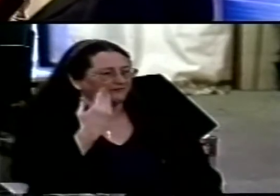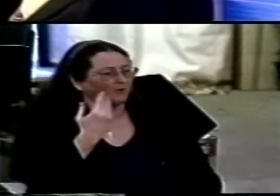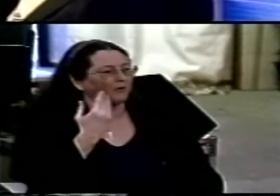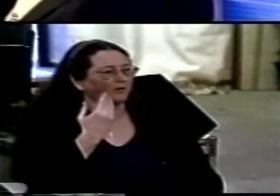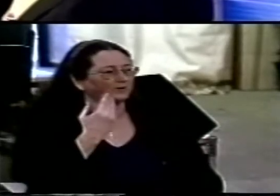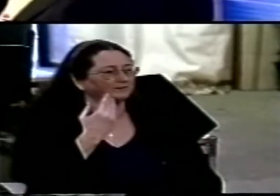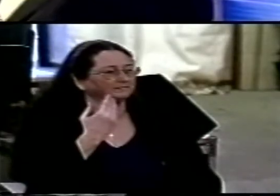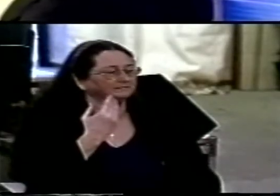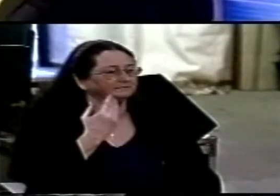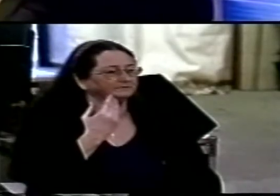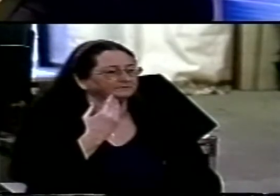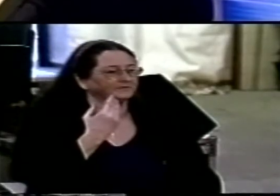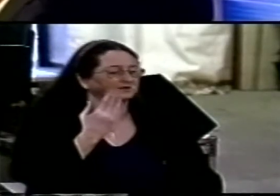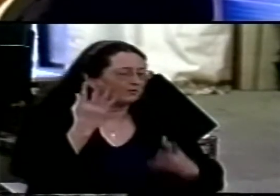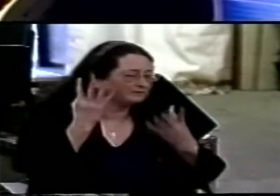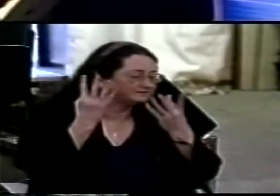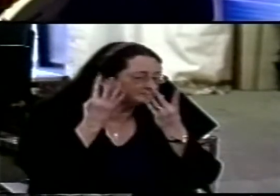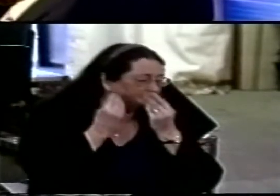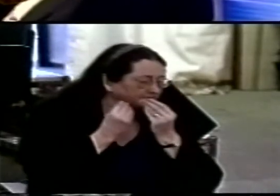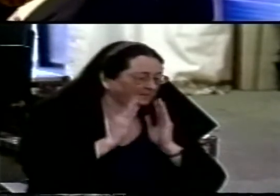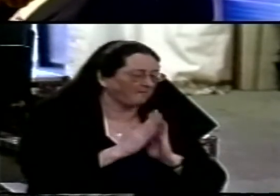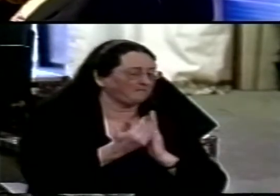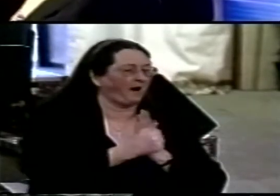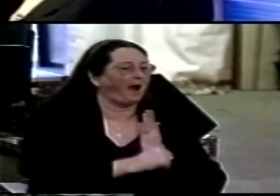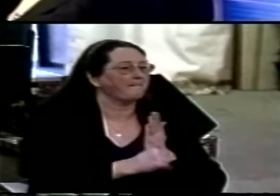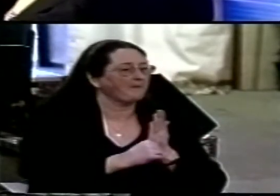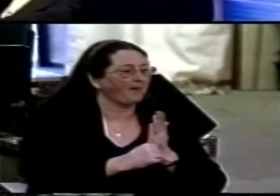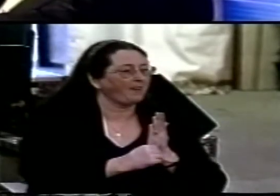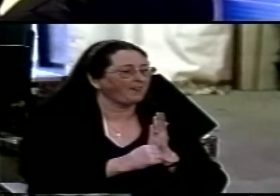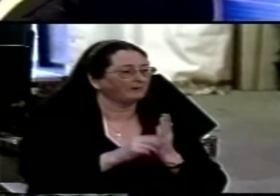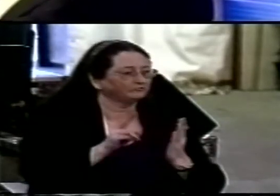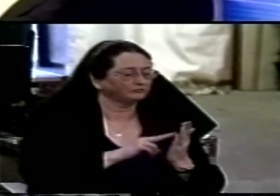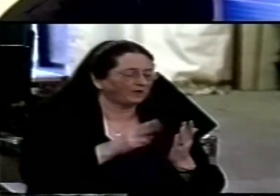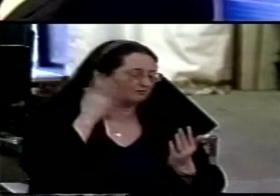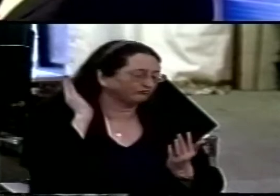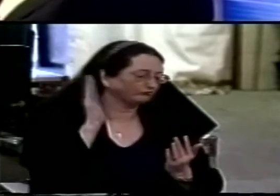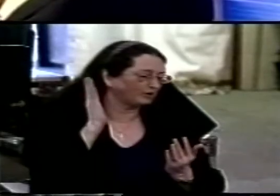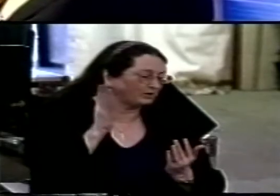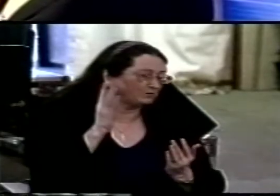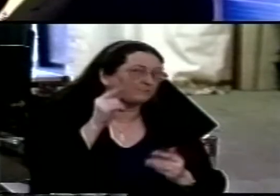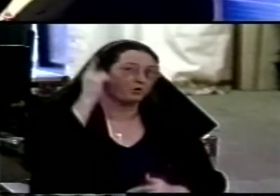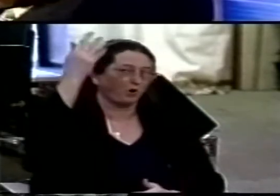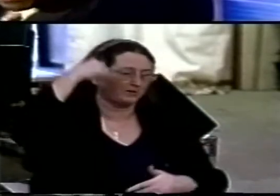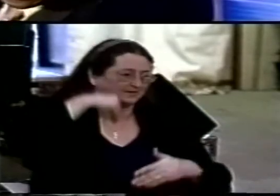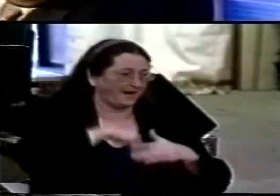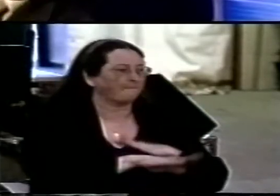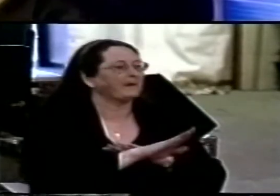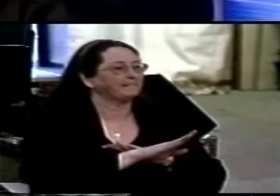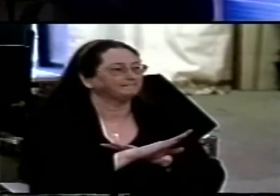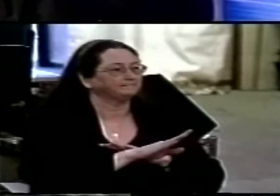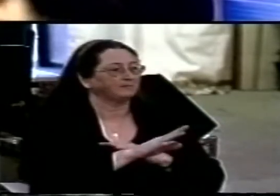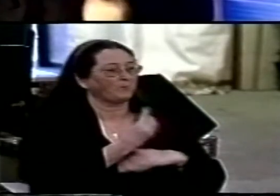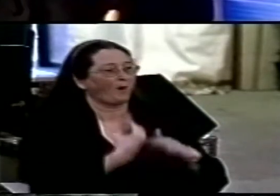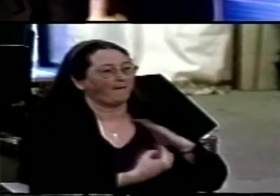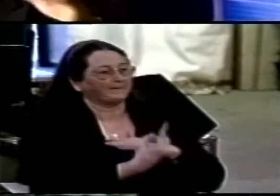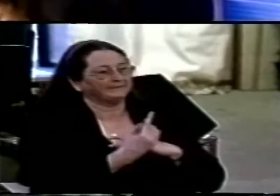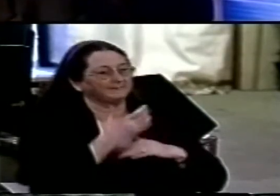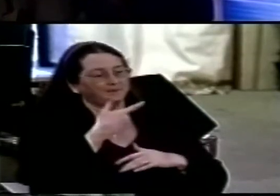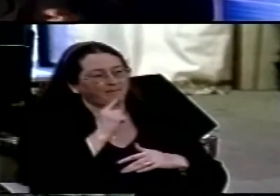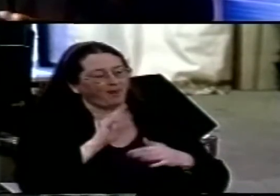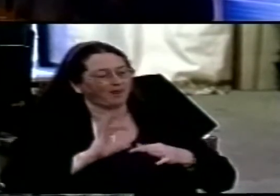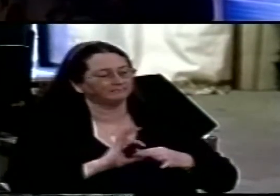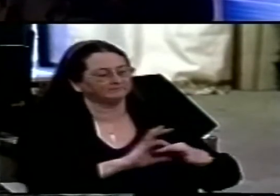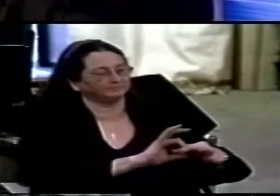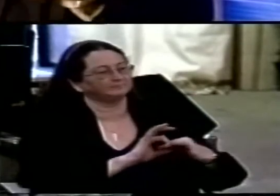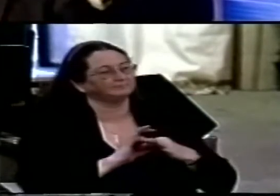of a Bible text may not have done God coming in well I've seen this again and again people who